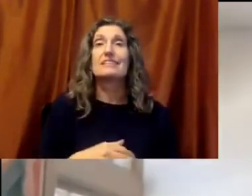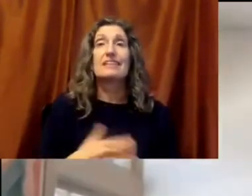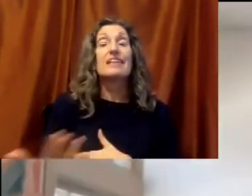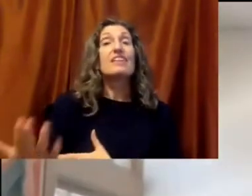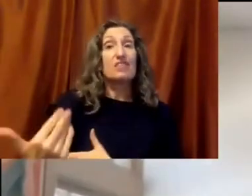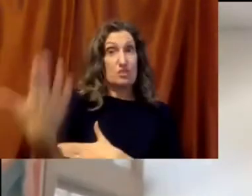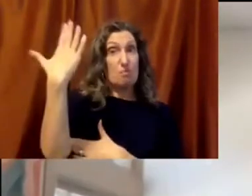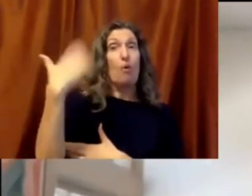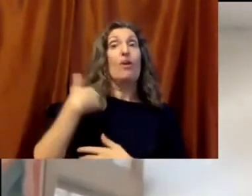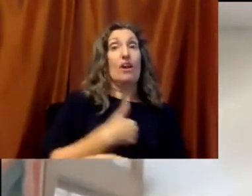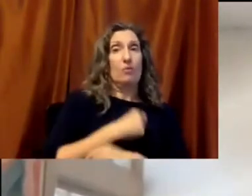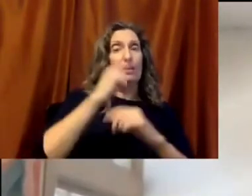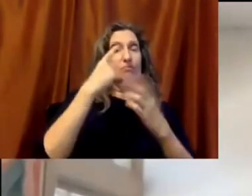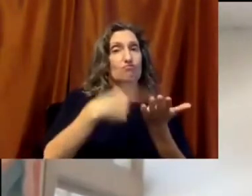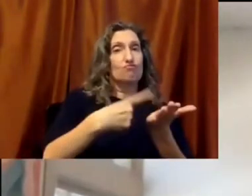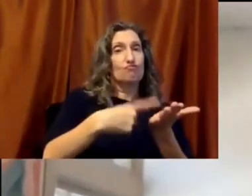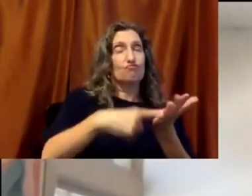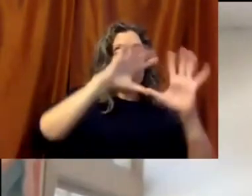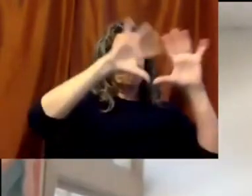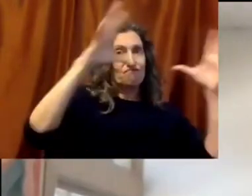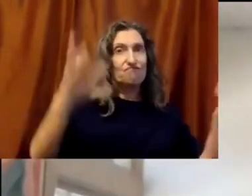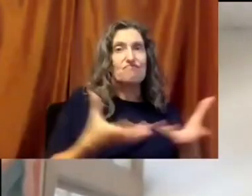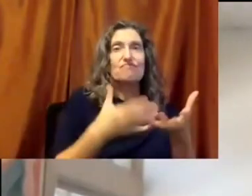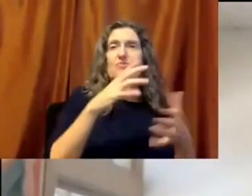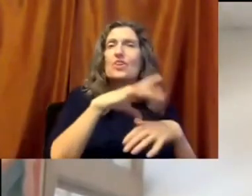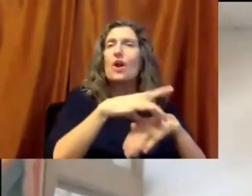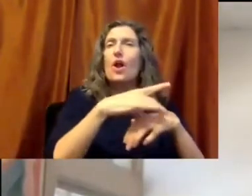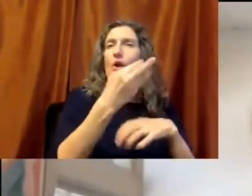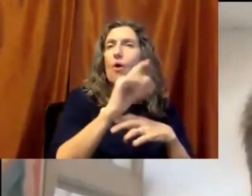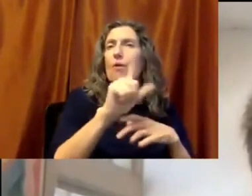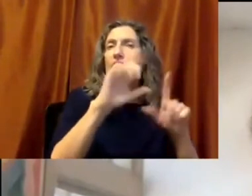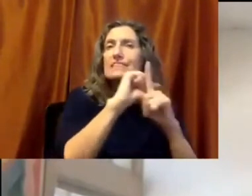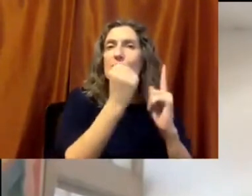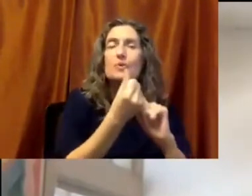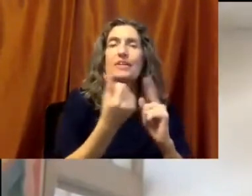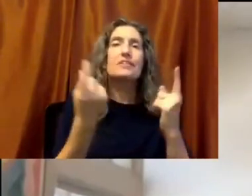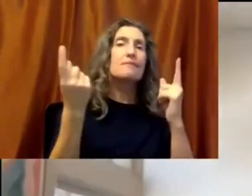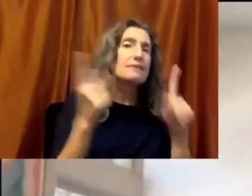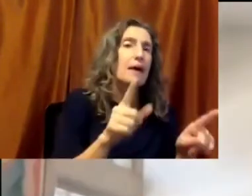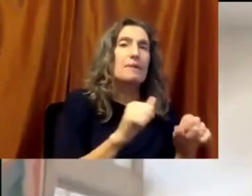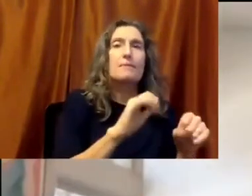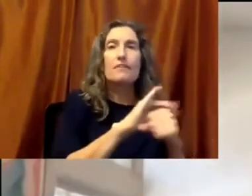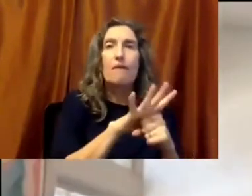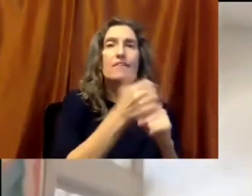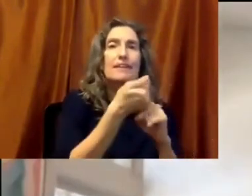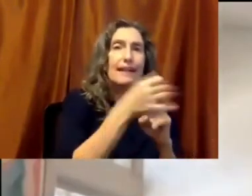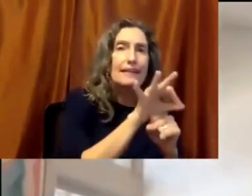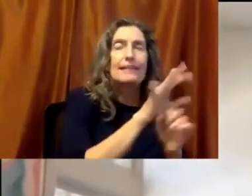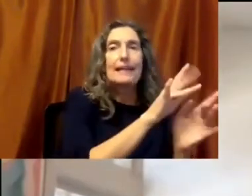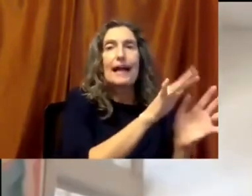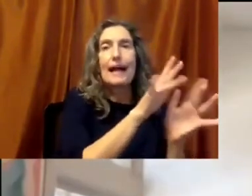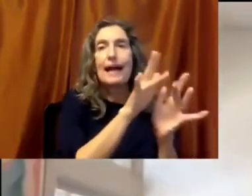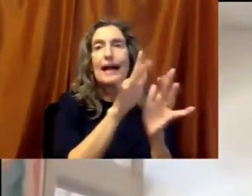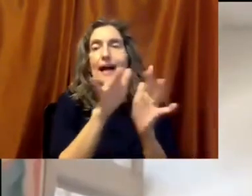global, what's happened with the pandemic and the COVID-19 situation. The theme of the day